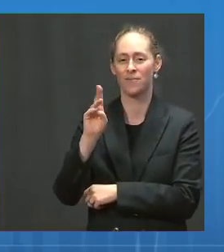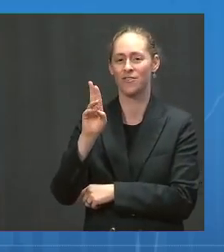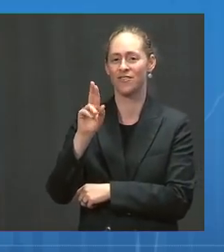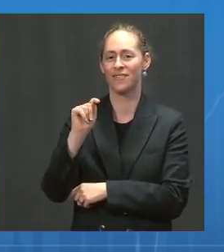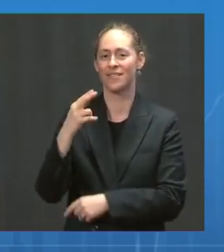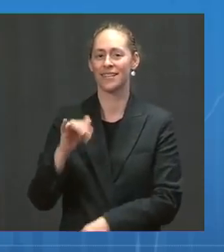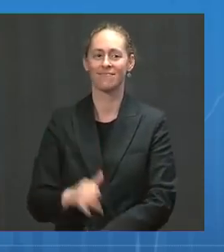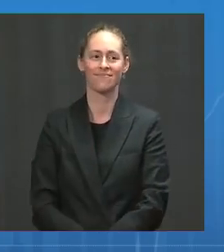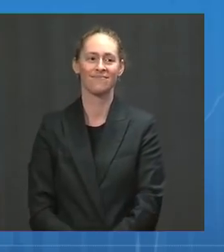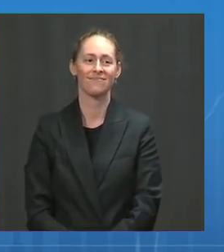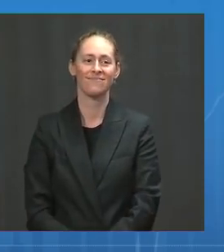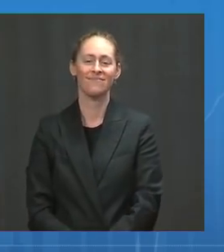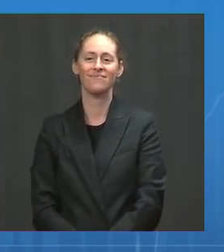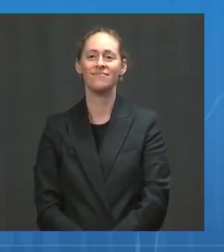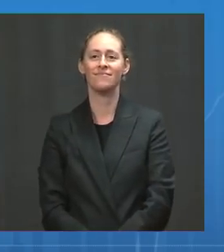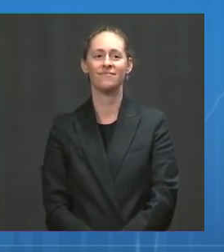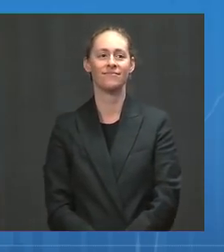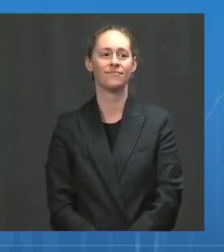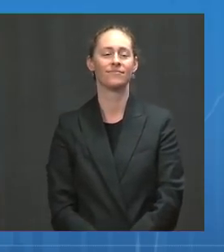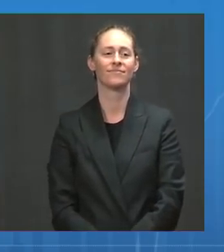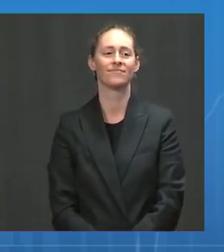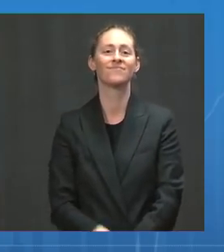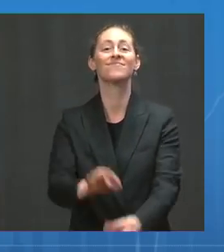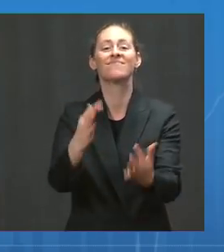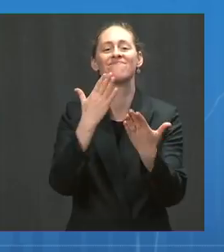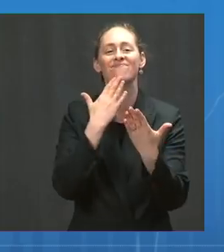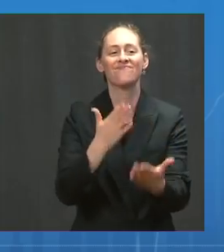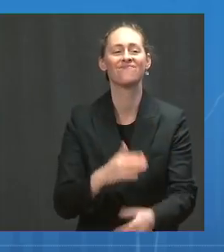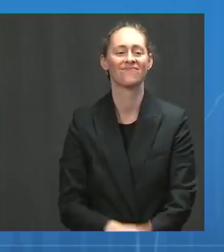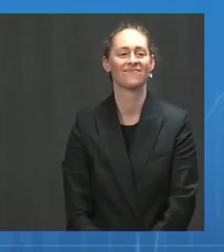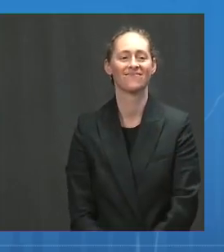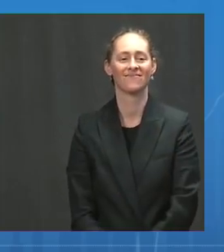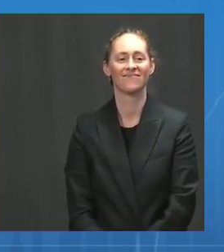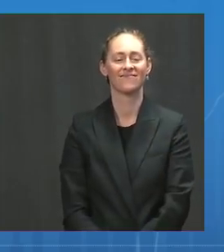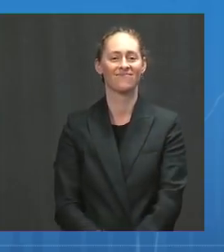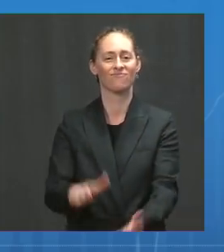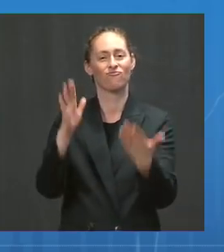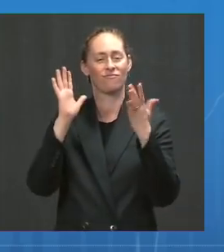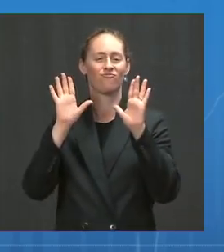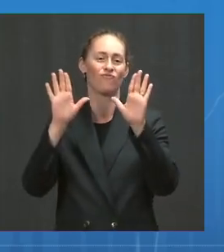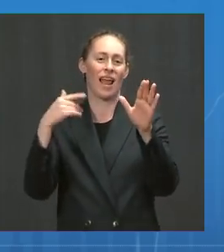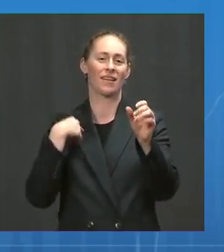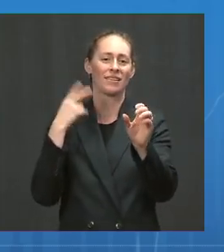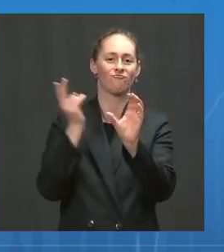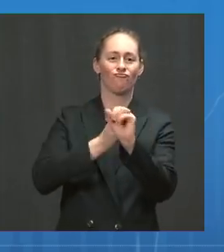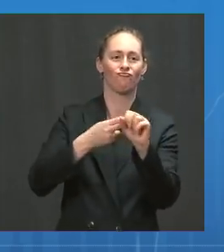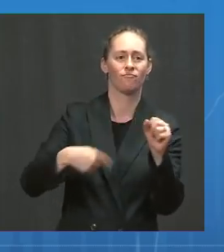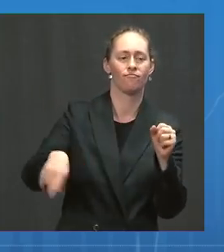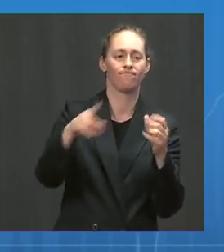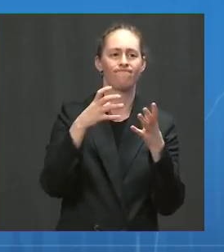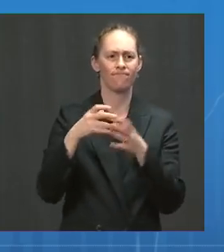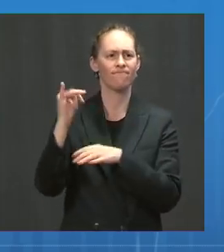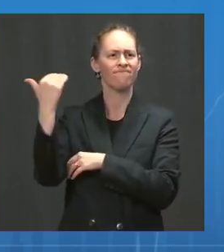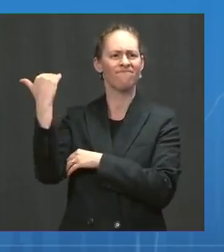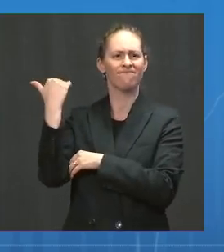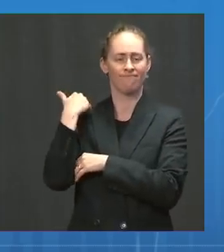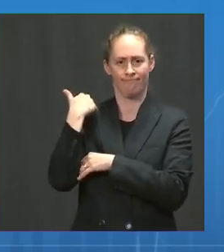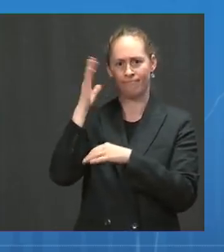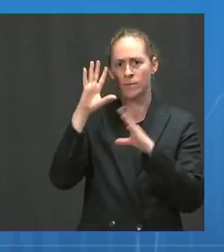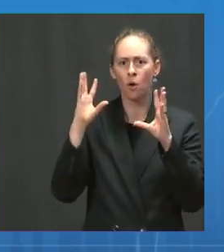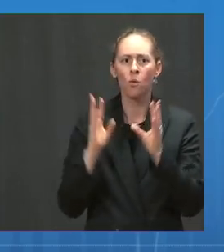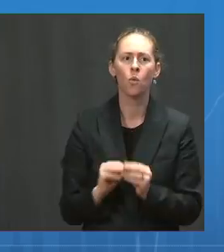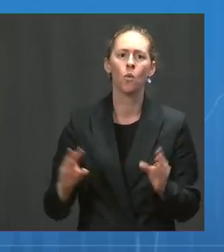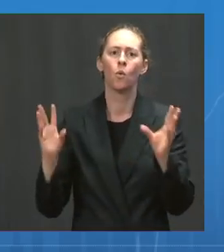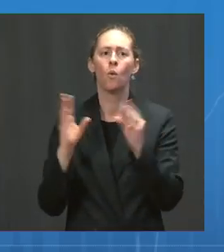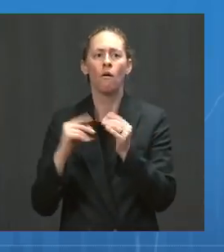Dr. Well, thanks so much, Jeff. And it's great to be with all of you again today. For months on these briefings, we've talked about barriers to getting